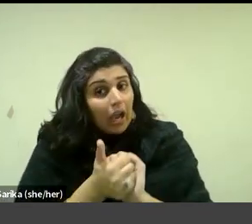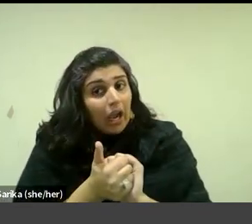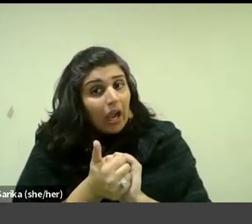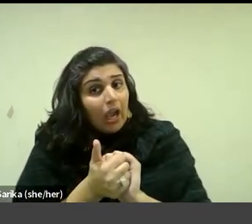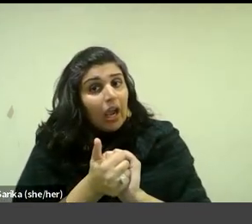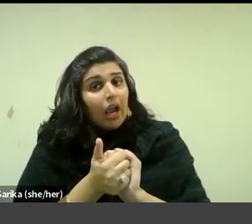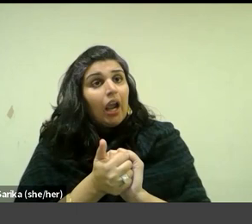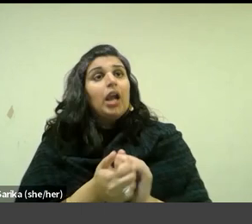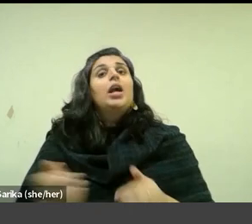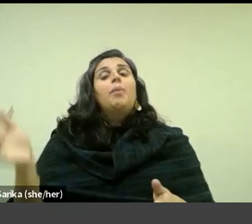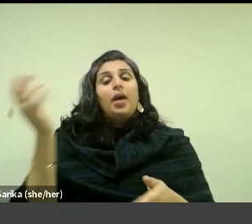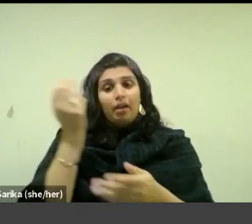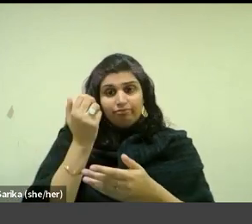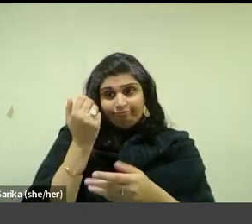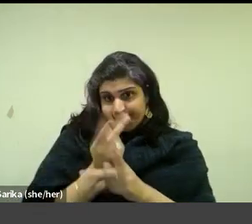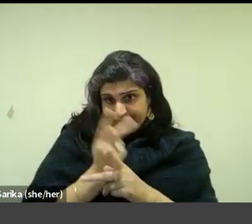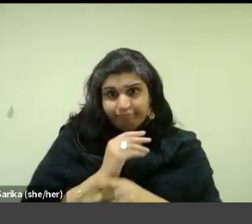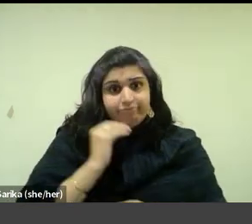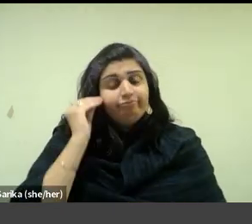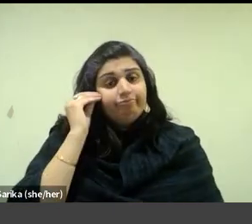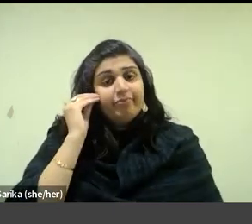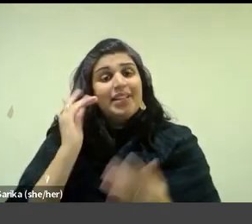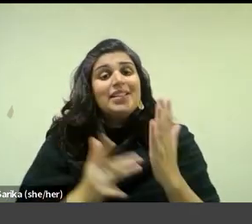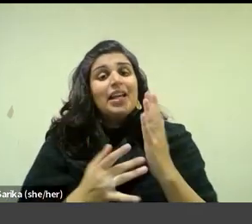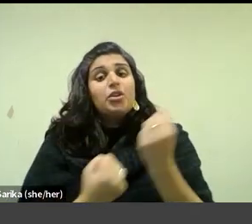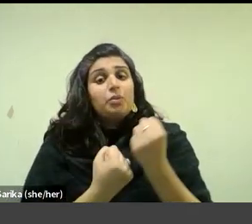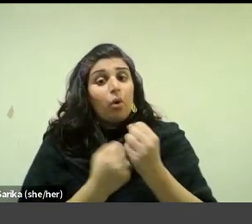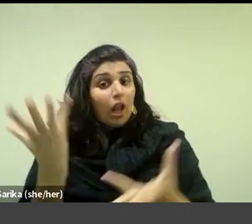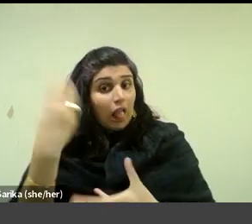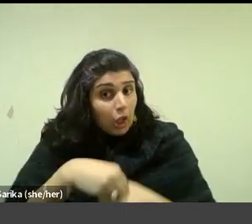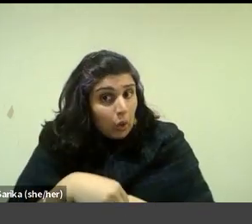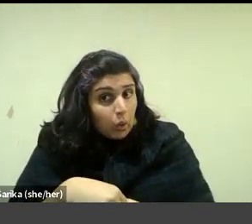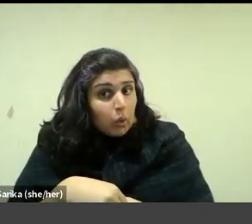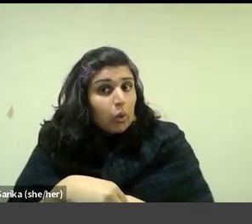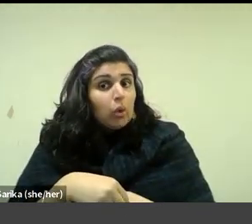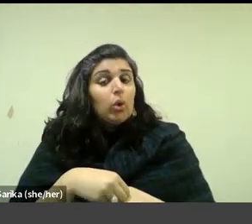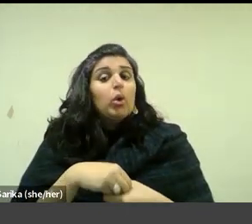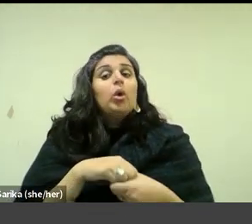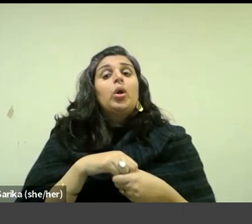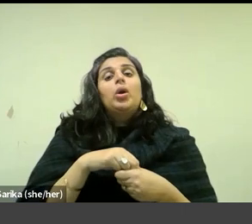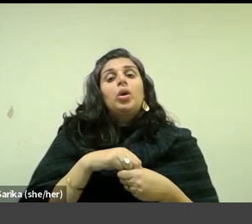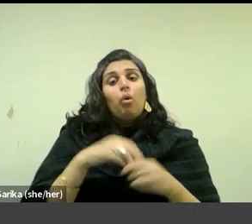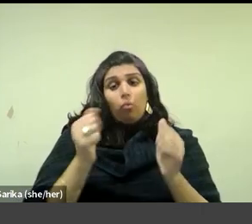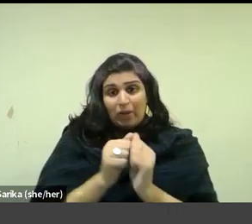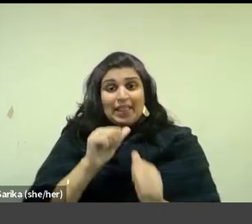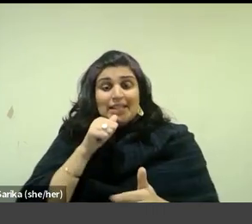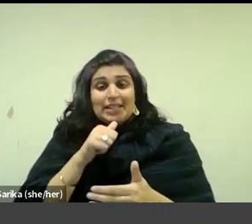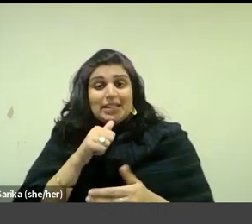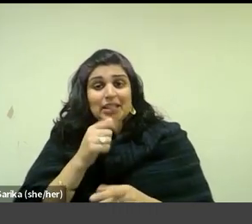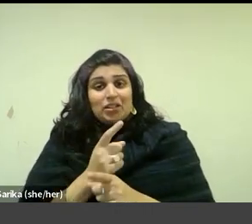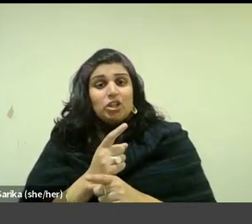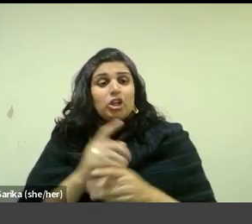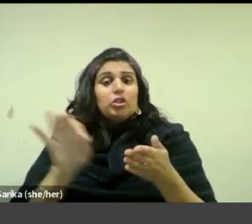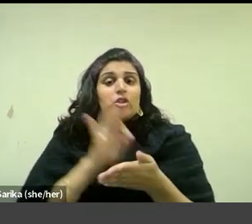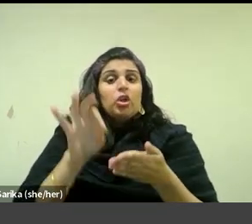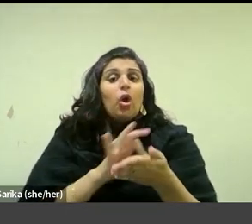domesticity. Her technical support includes, together with Vuillard's sister, sewing in connection with